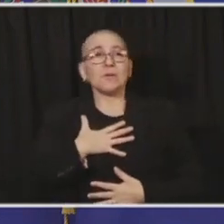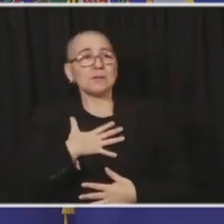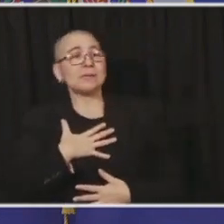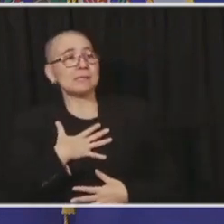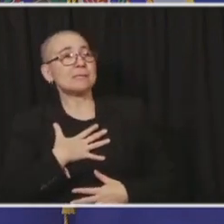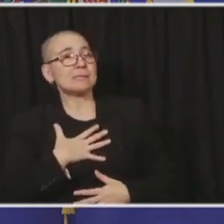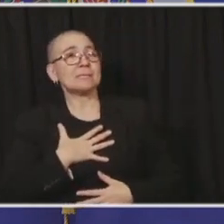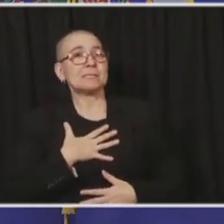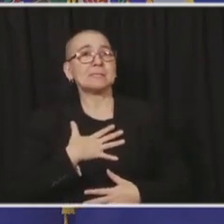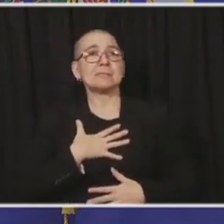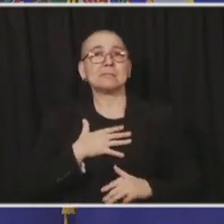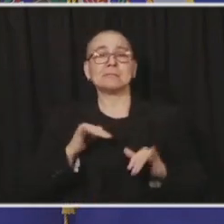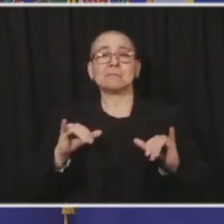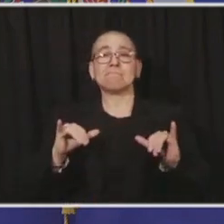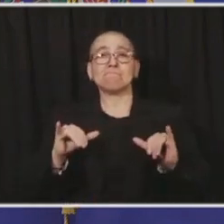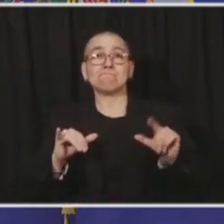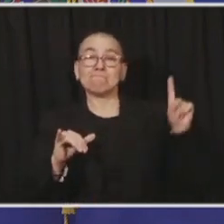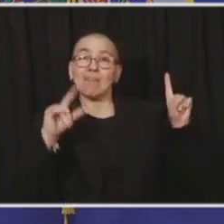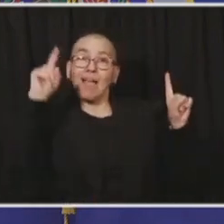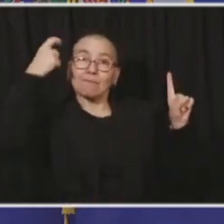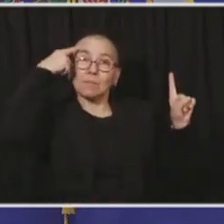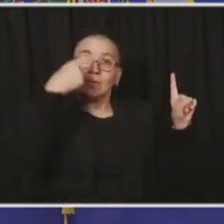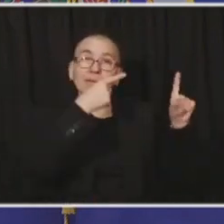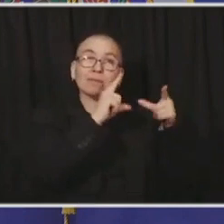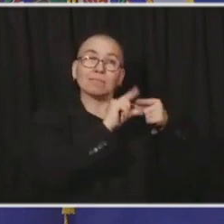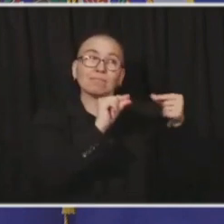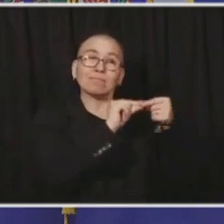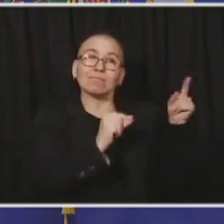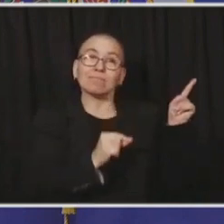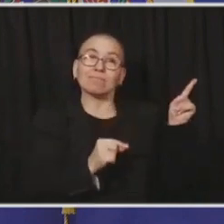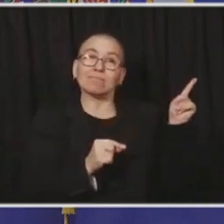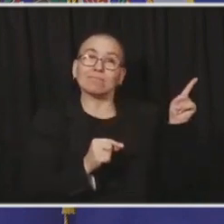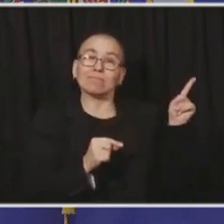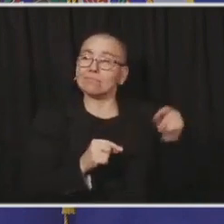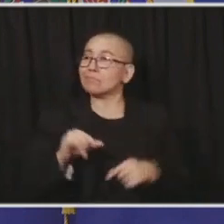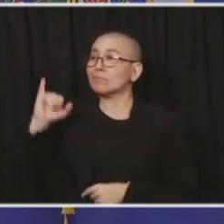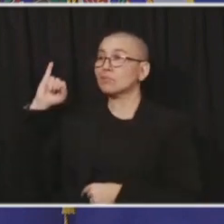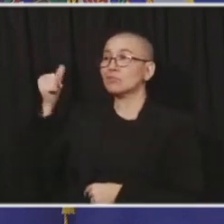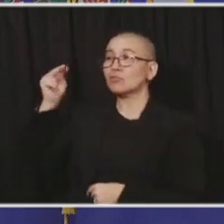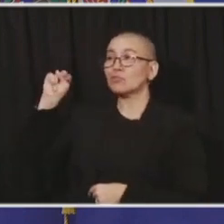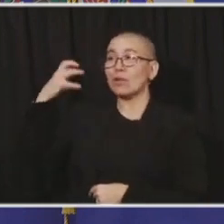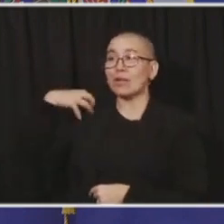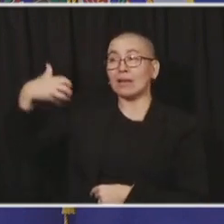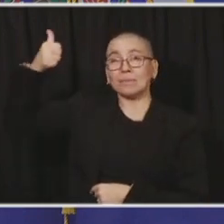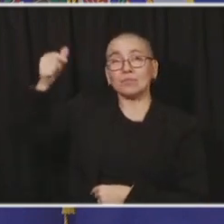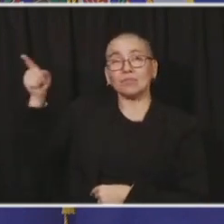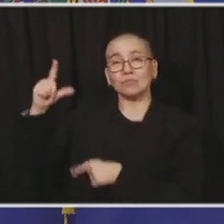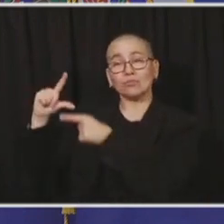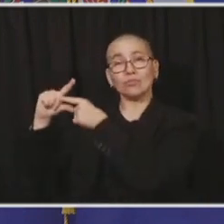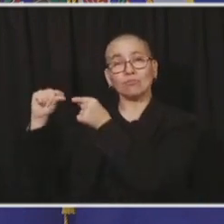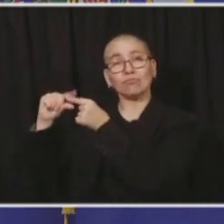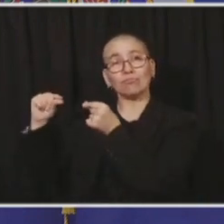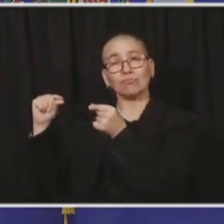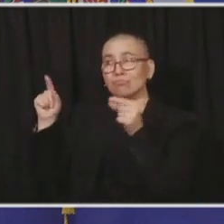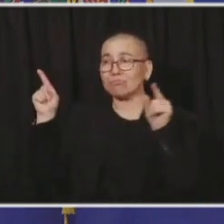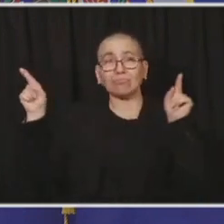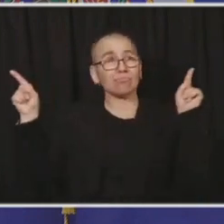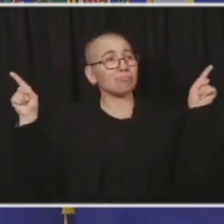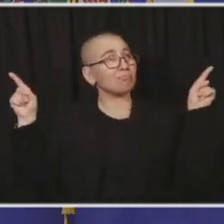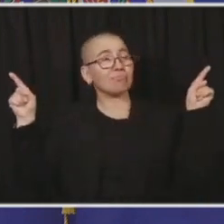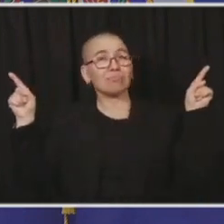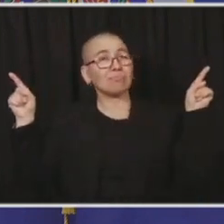the enormous personal toll that this is taking on our workers. We have planned, we have collaborated,